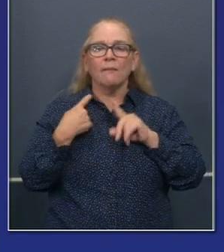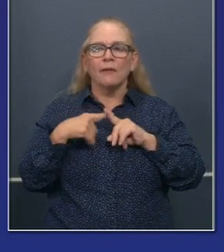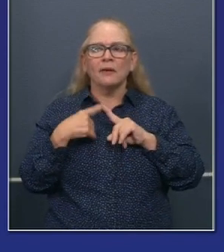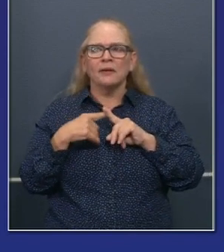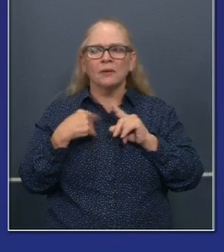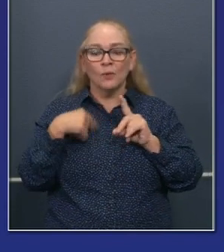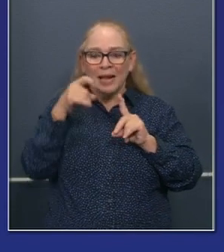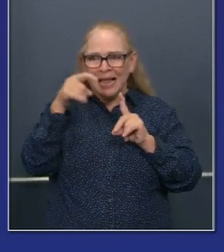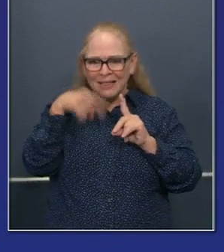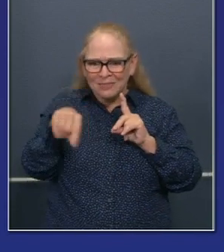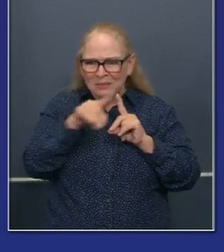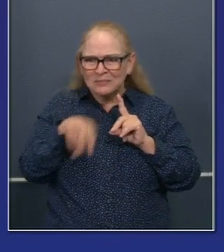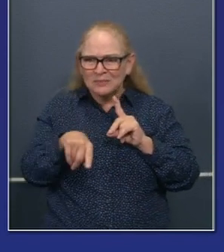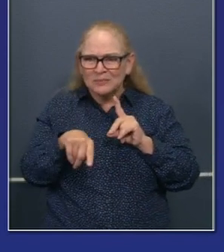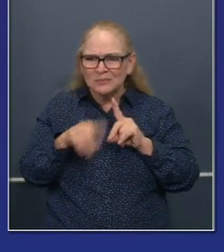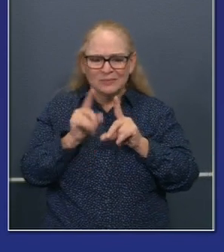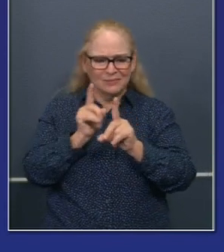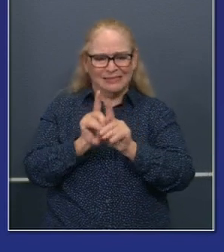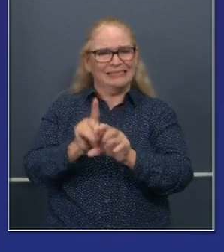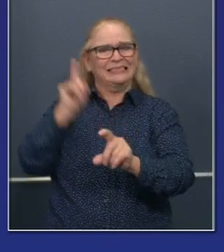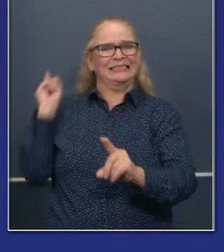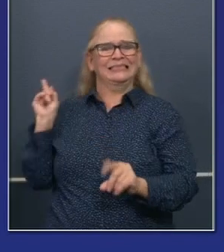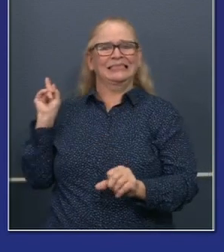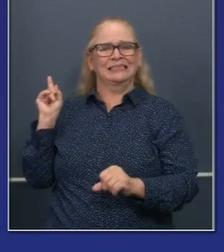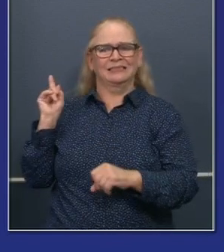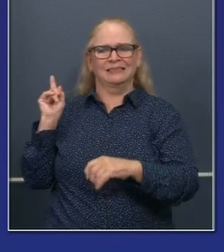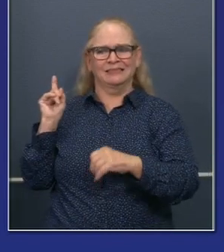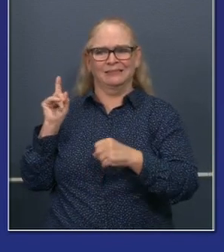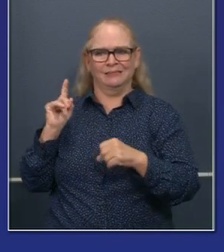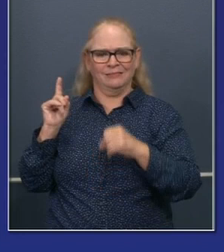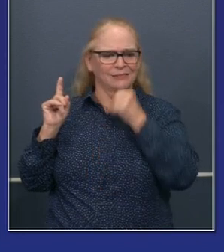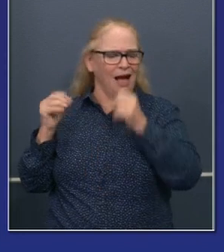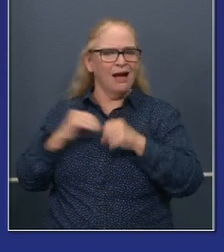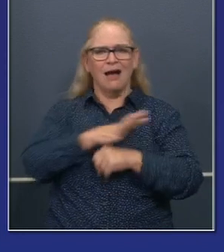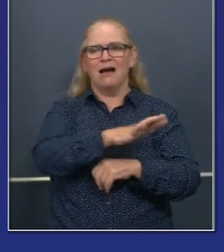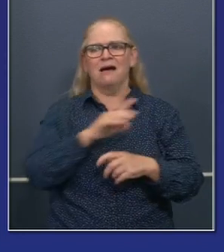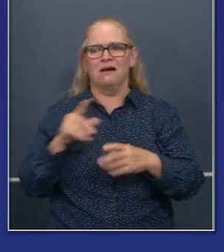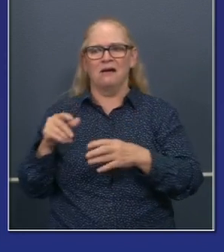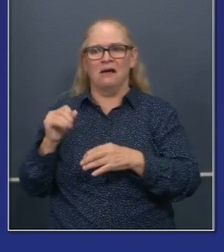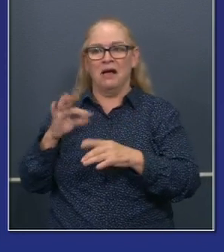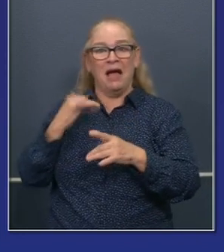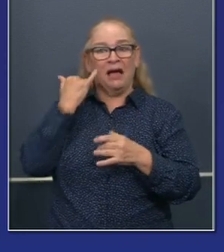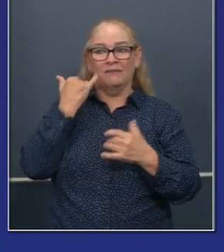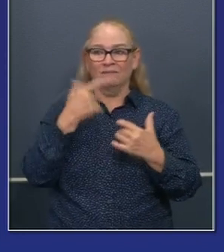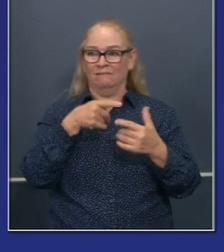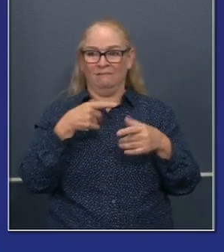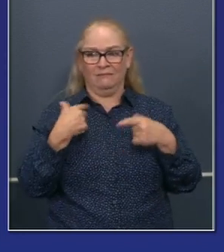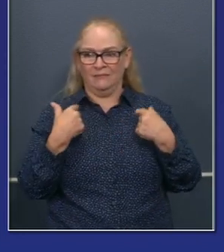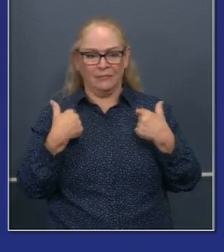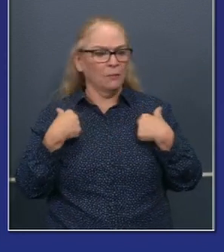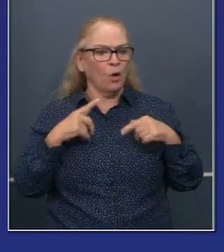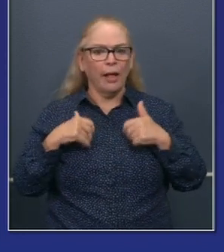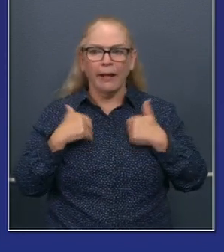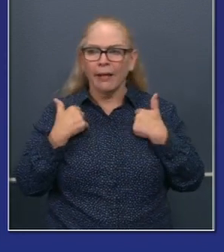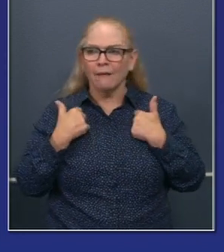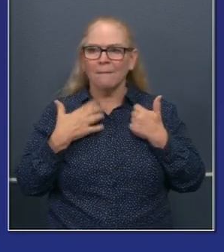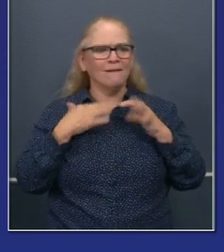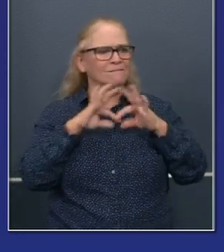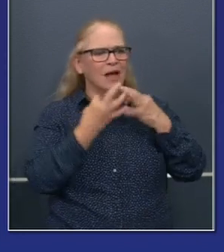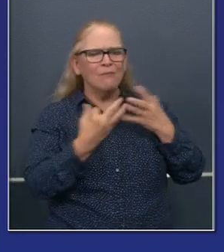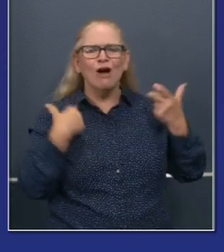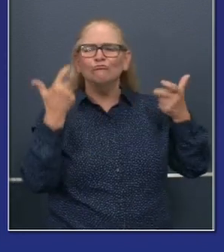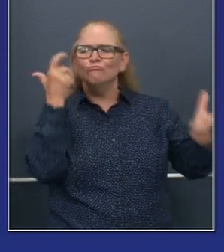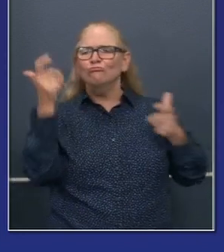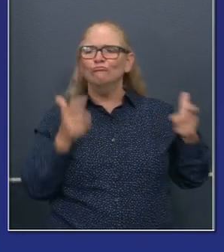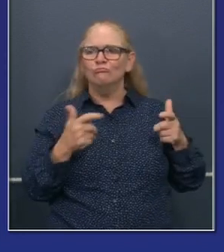need them to quarantine. But if you can't afford to quarantine, you can't afford to isolate, you physically don't have the ability to do that at your